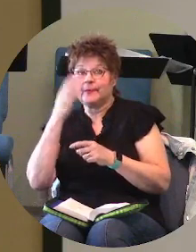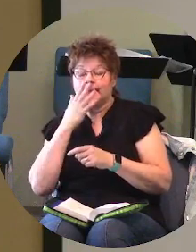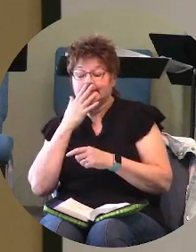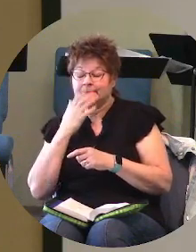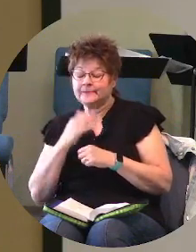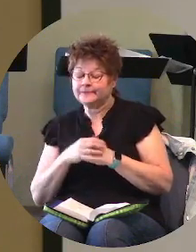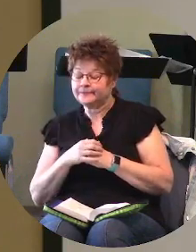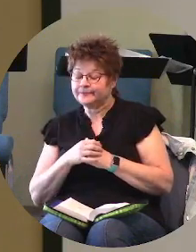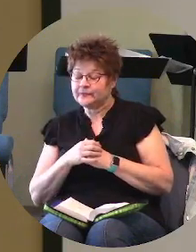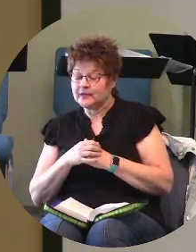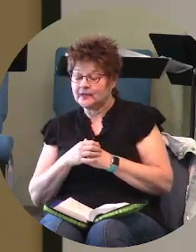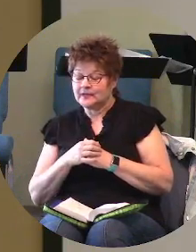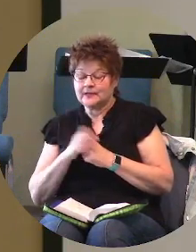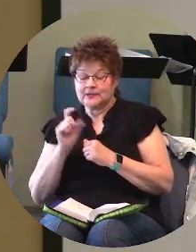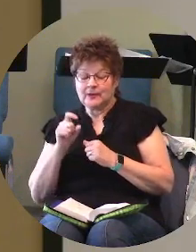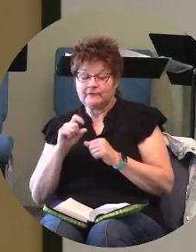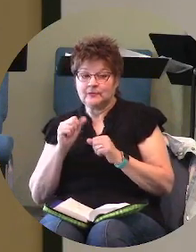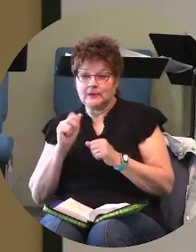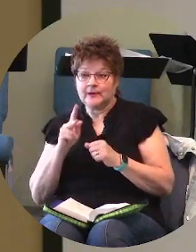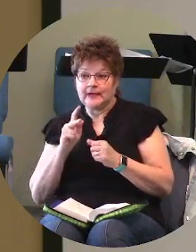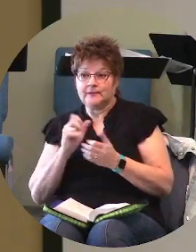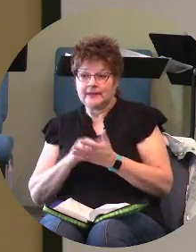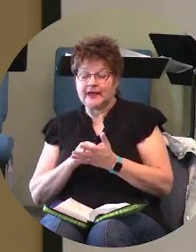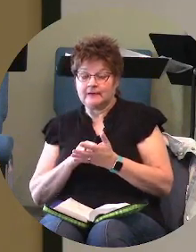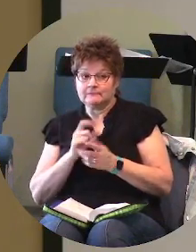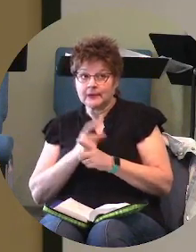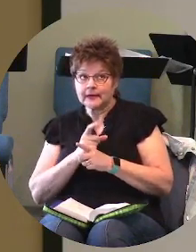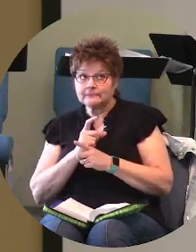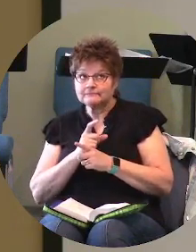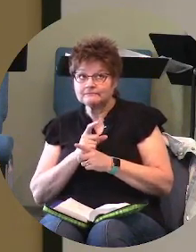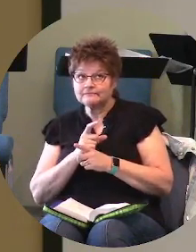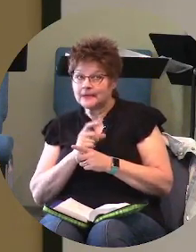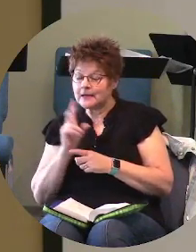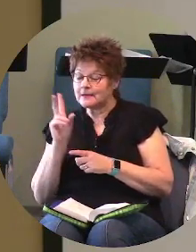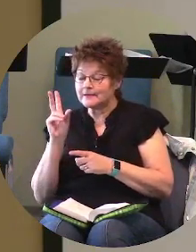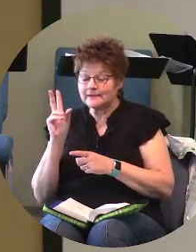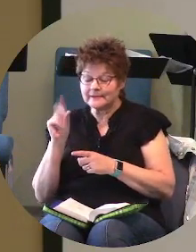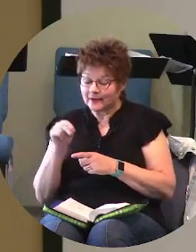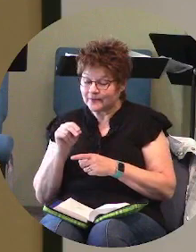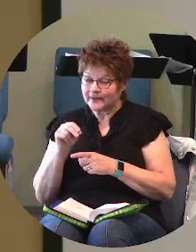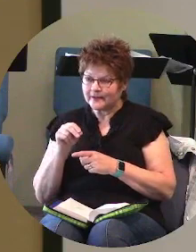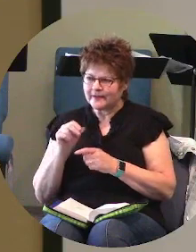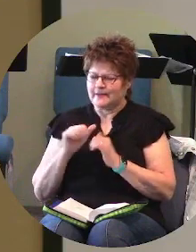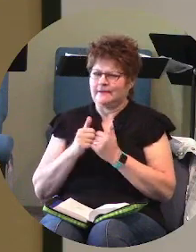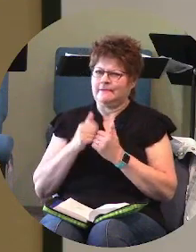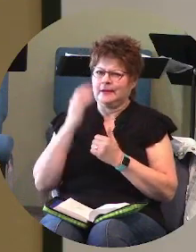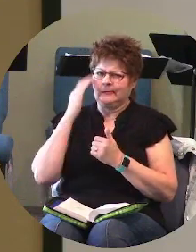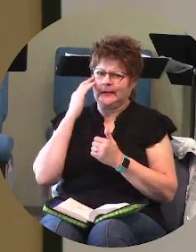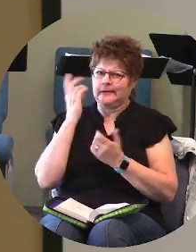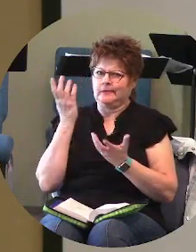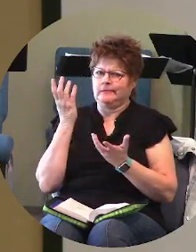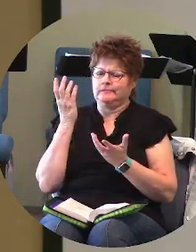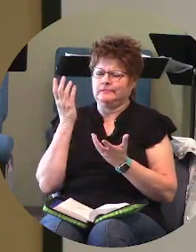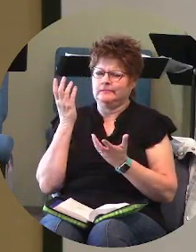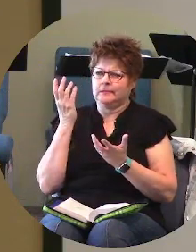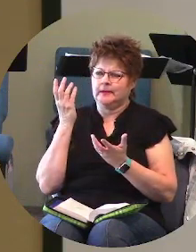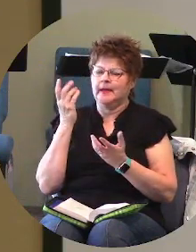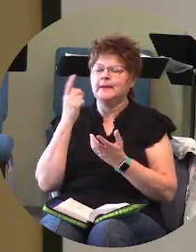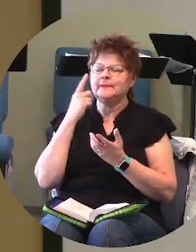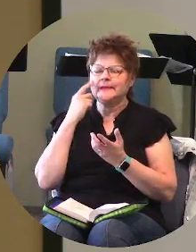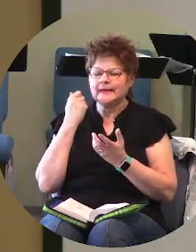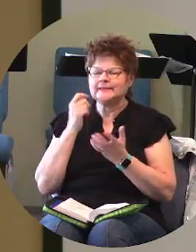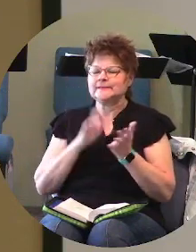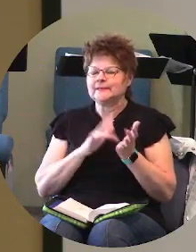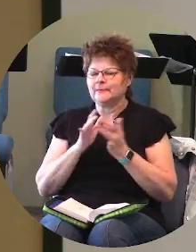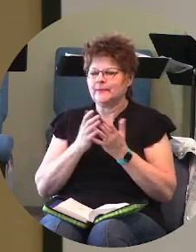you've got to be okay with that right no now how do i know that let's just be simple because the